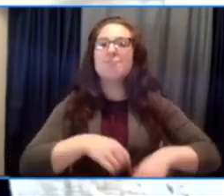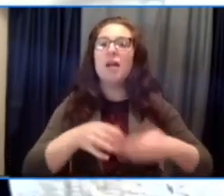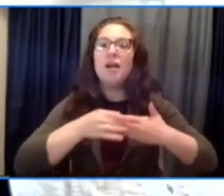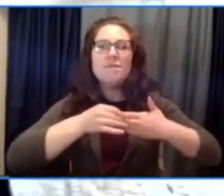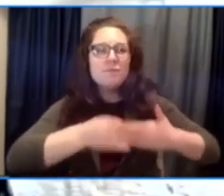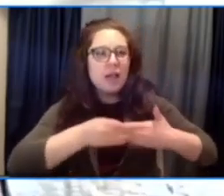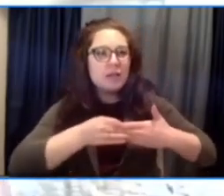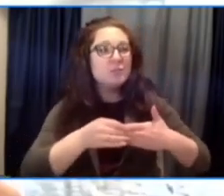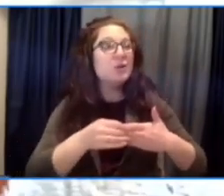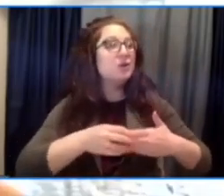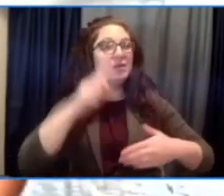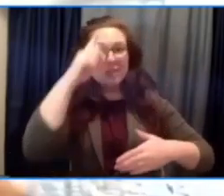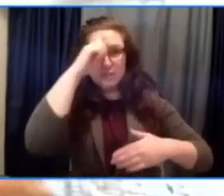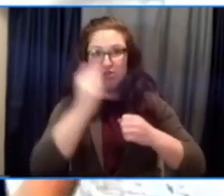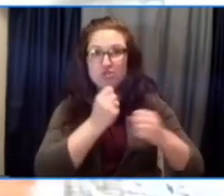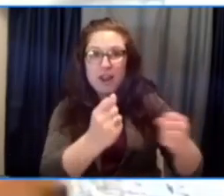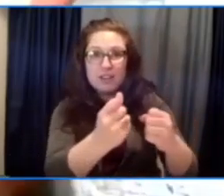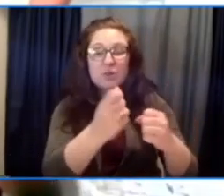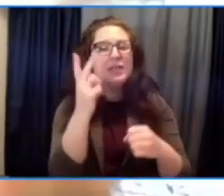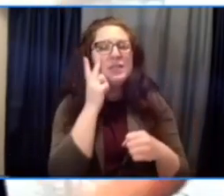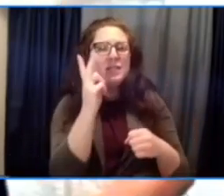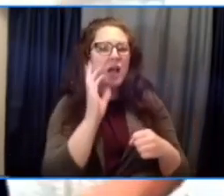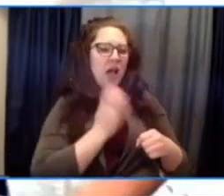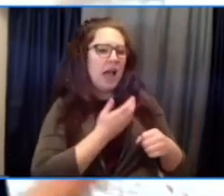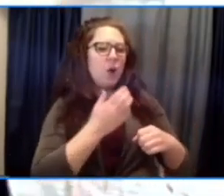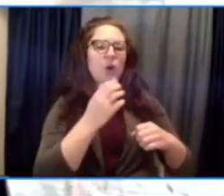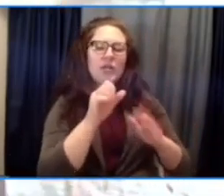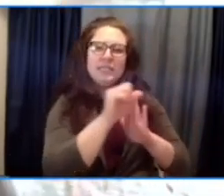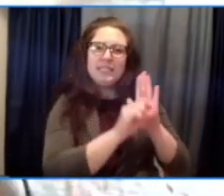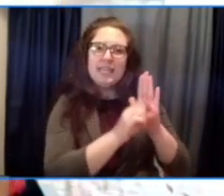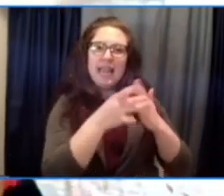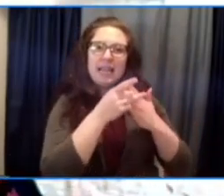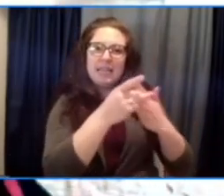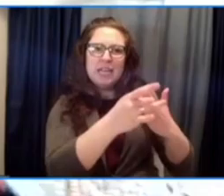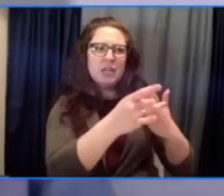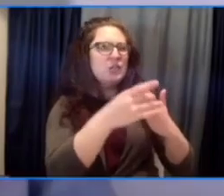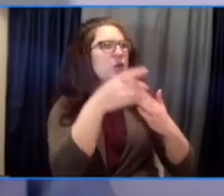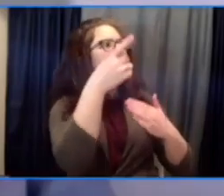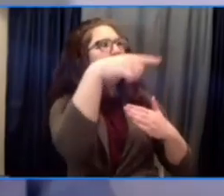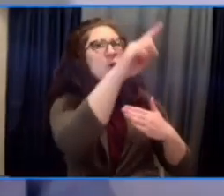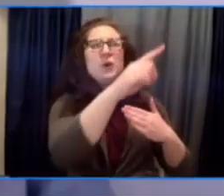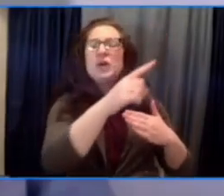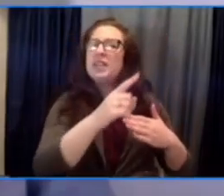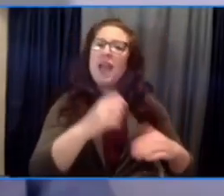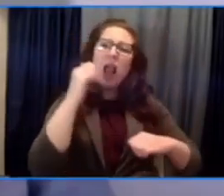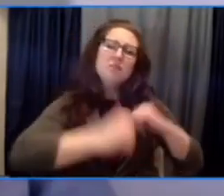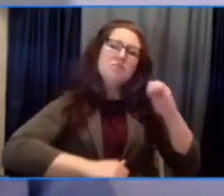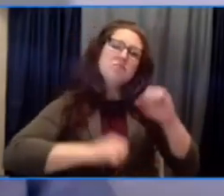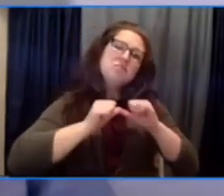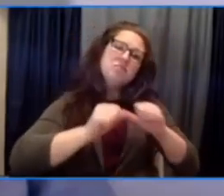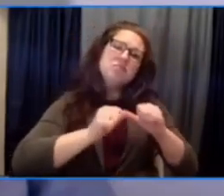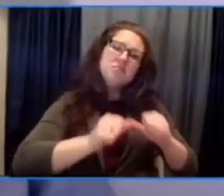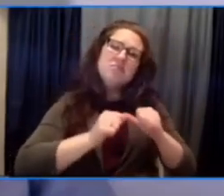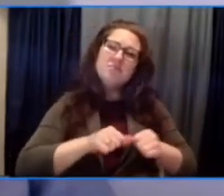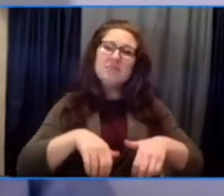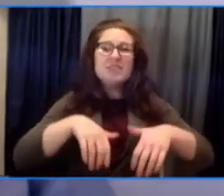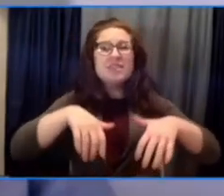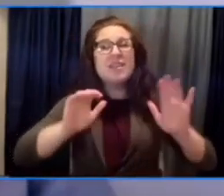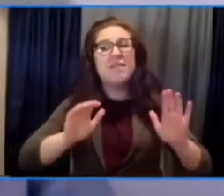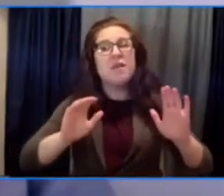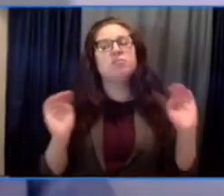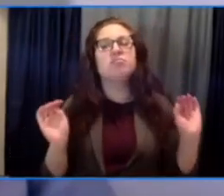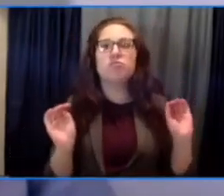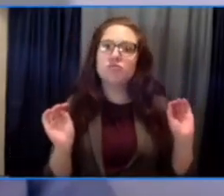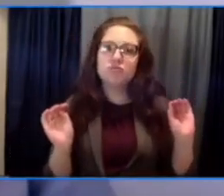state leaders. We literally saw resilience embodied. Yeah, absolutely. And I gotta say, one of